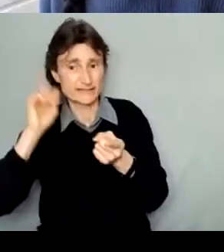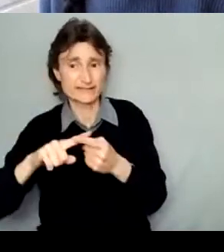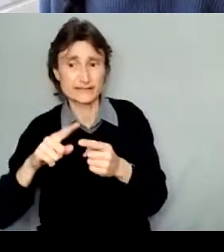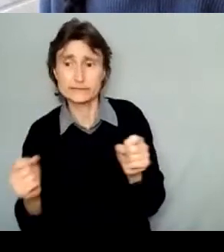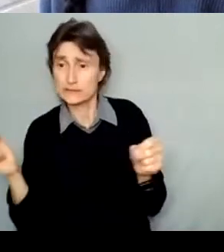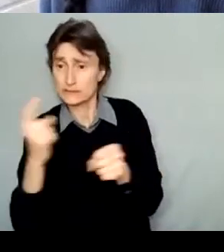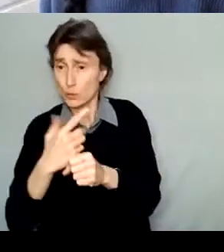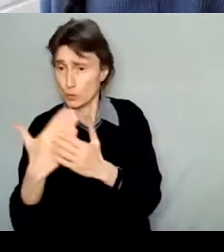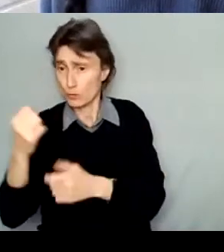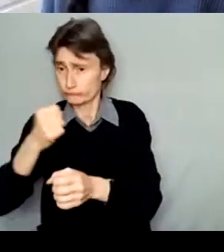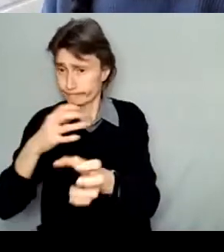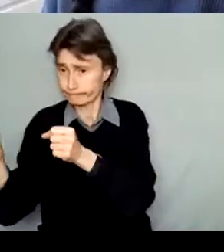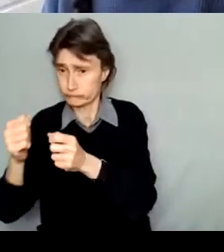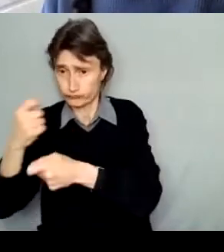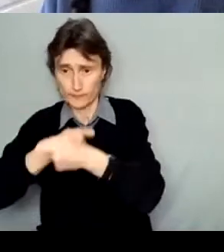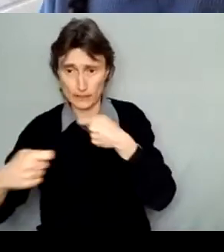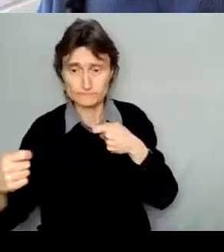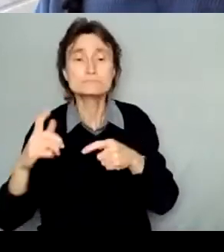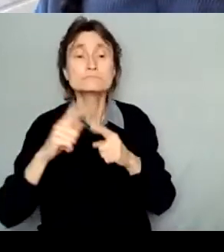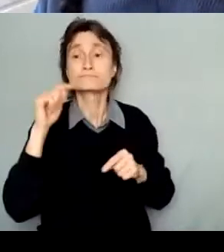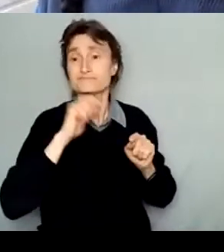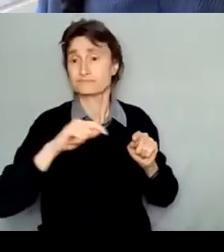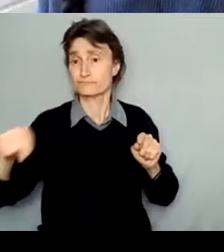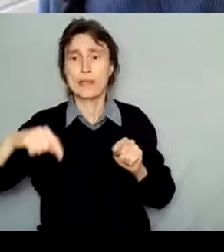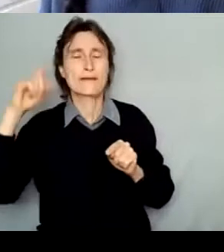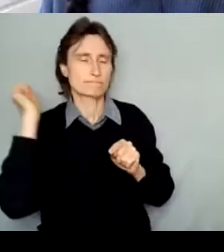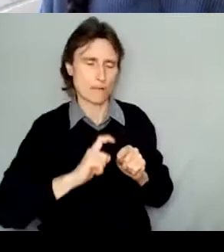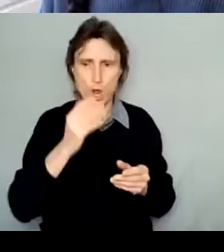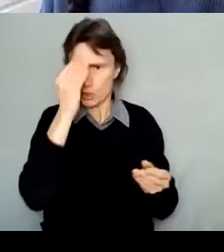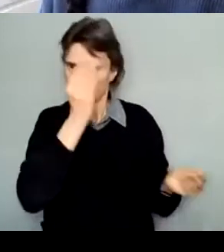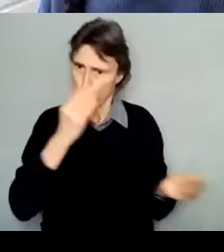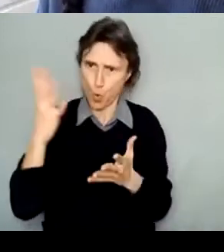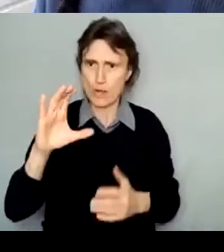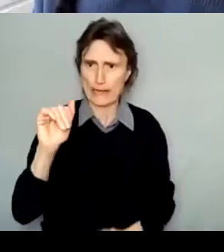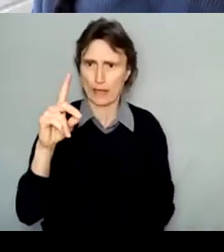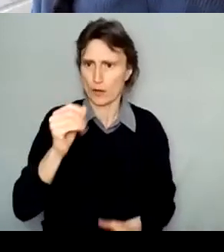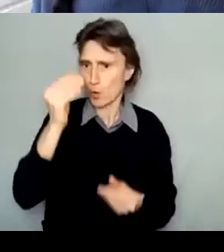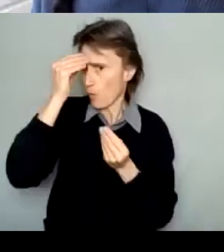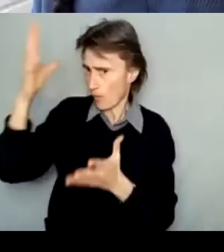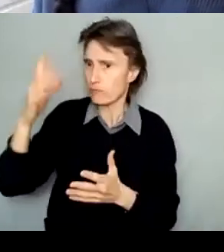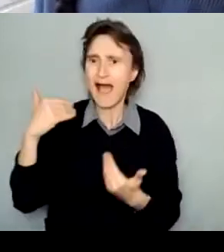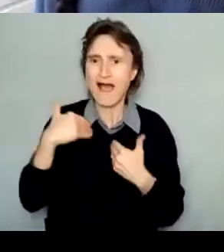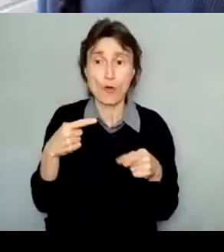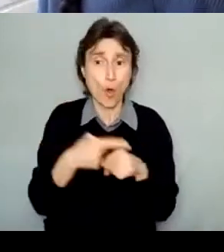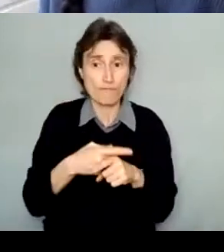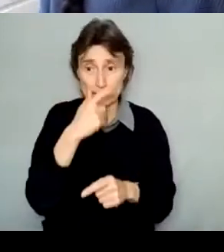Assessors are required to declare conflicts of interest according to the conflict of interest policy, which means that they will not evaluate applications where